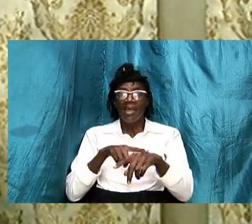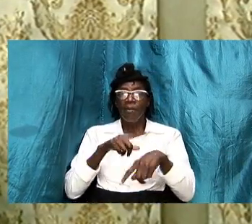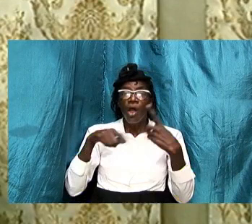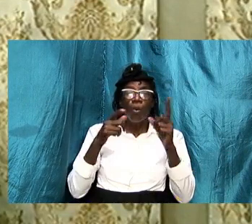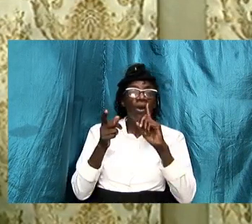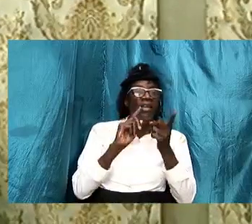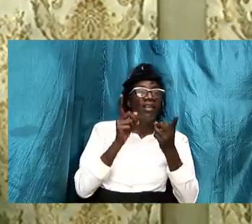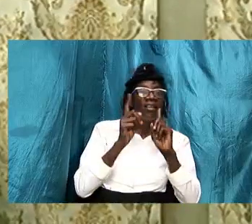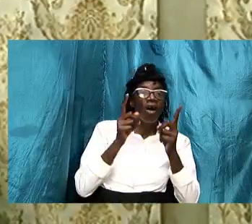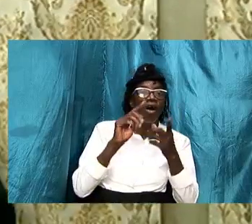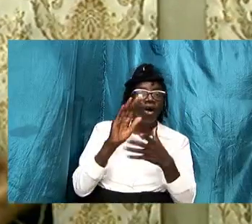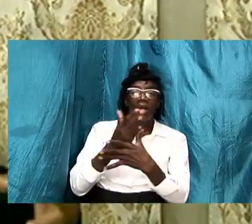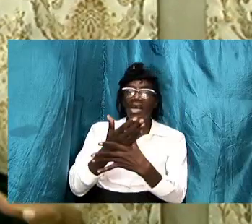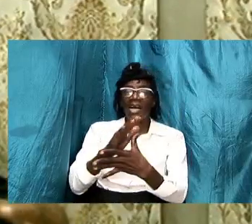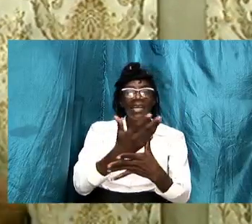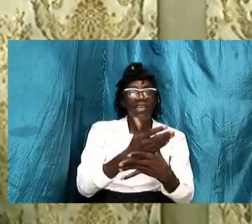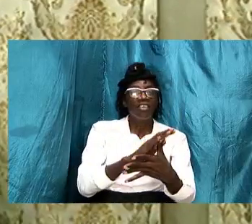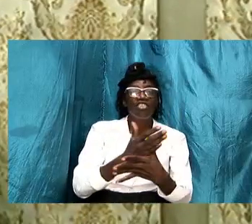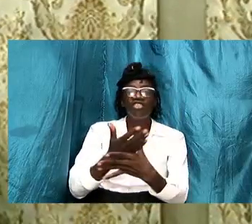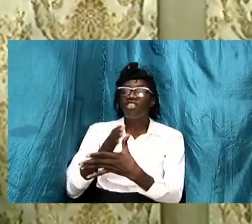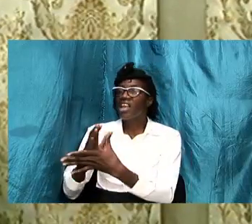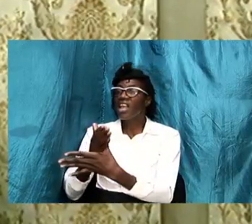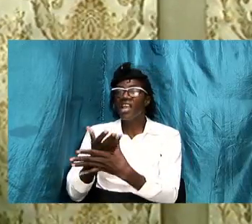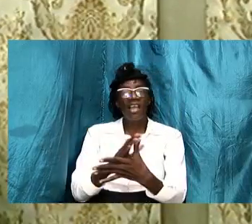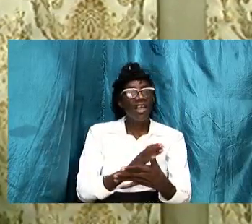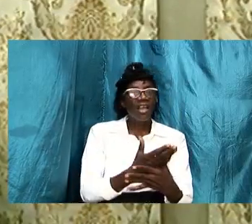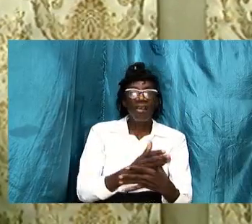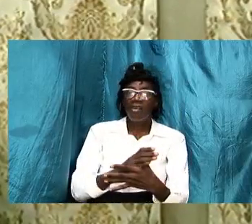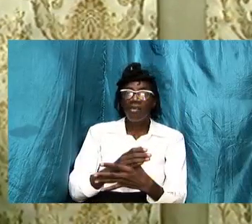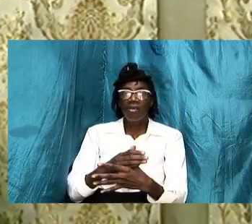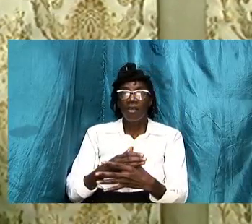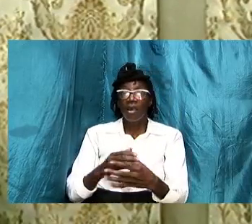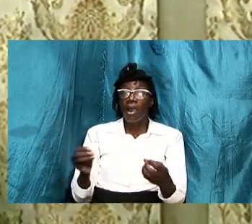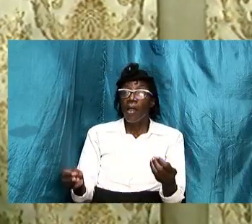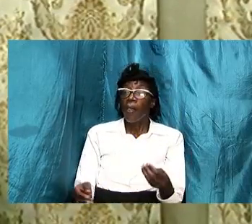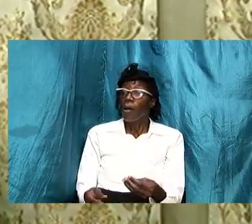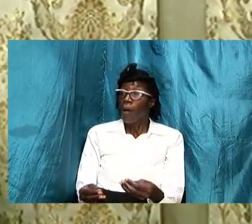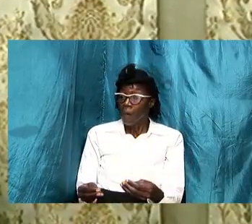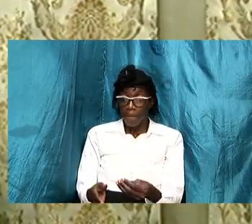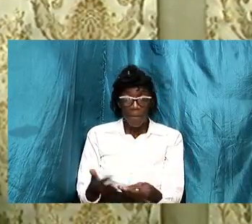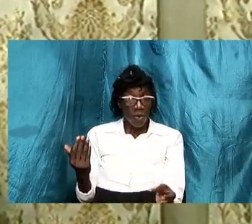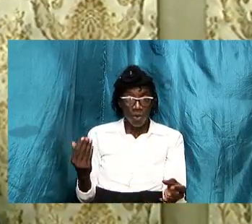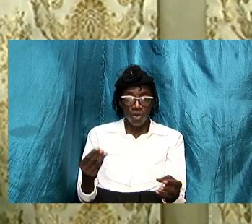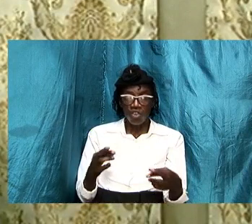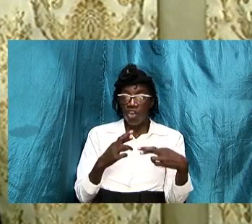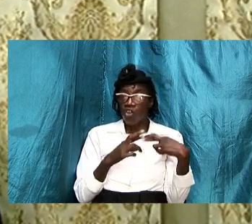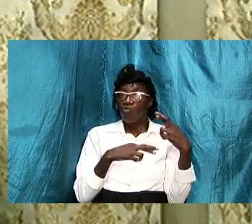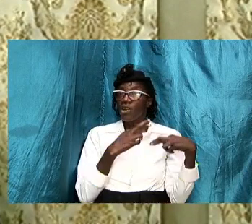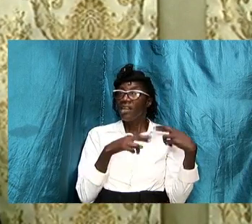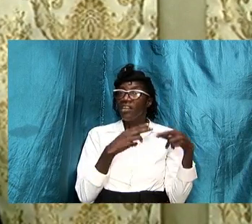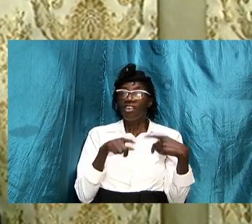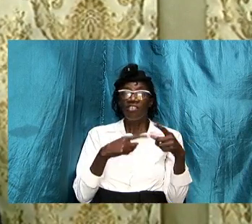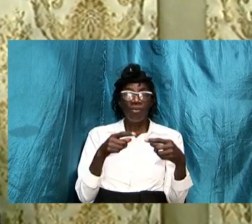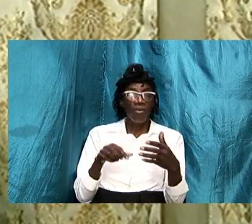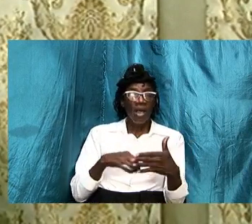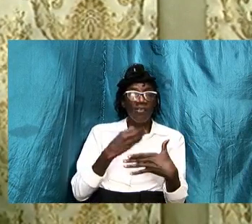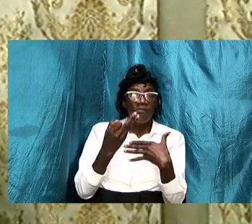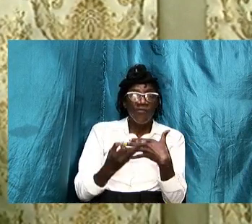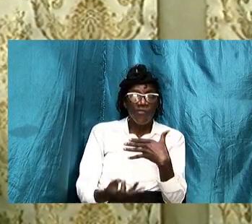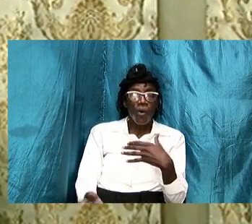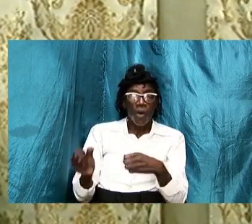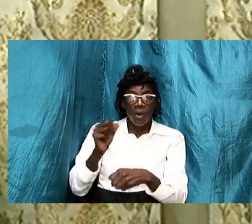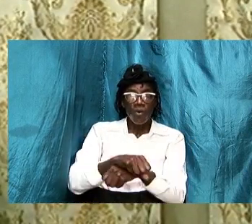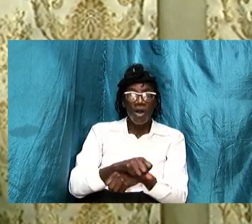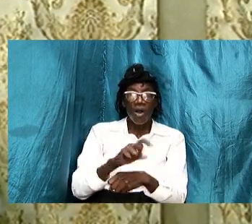and when there is sharing and out of that and and most relationships where it flows and where it work where wives